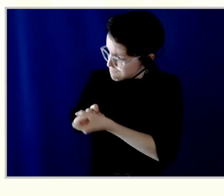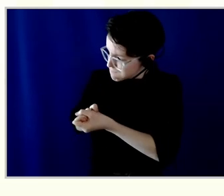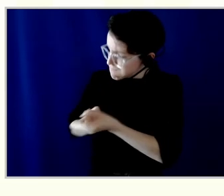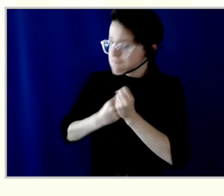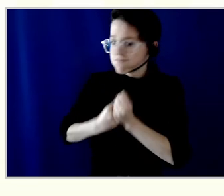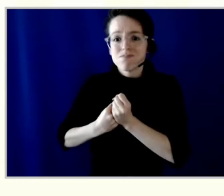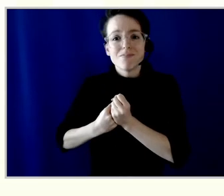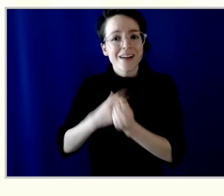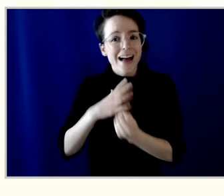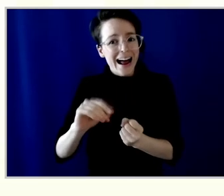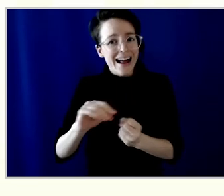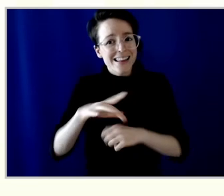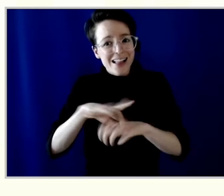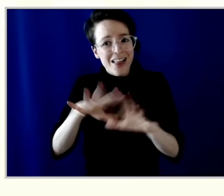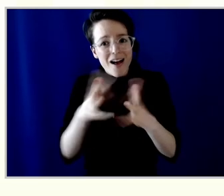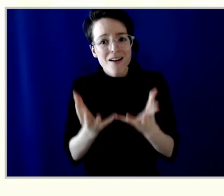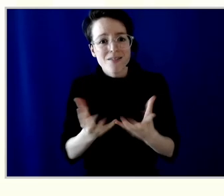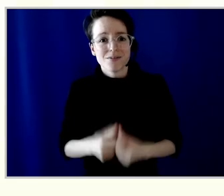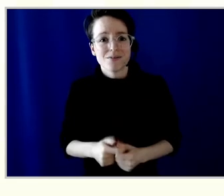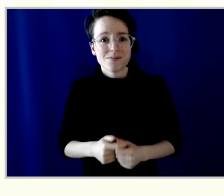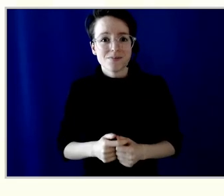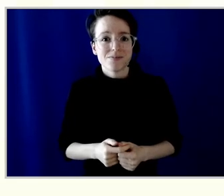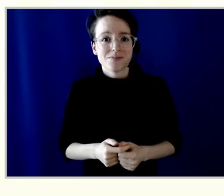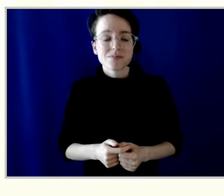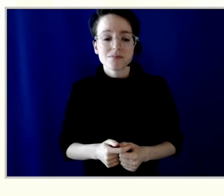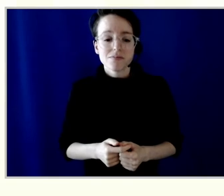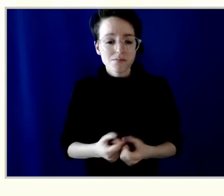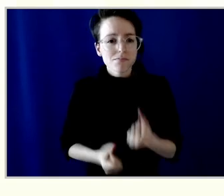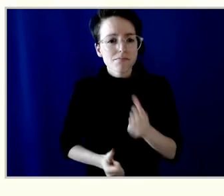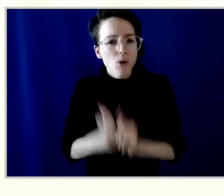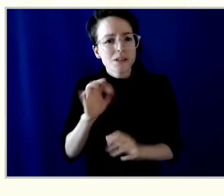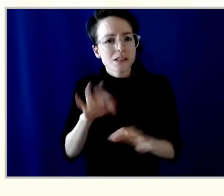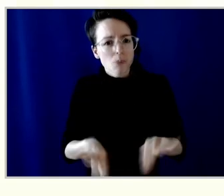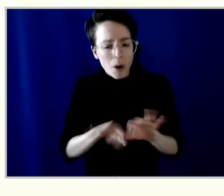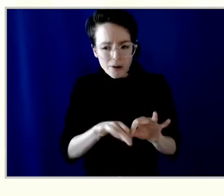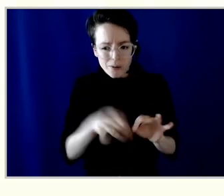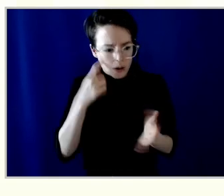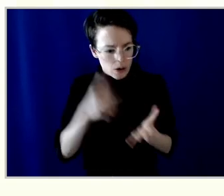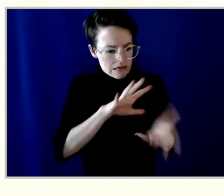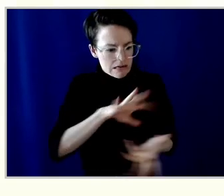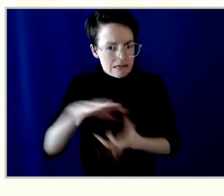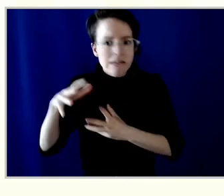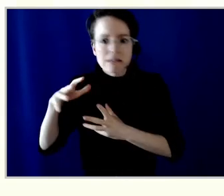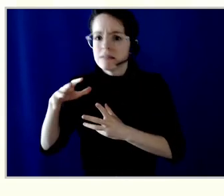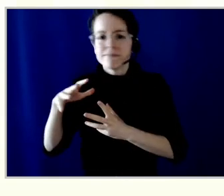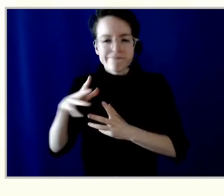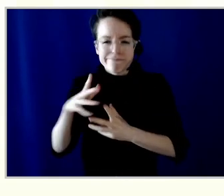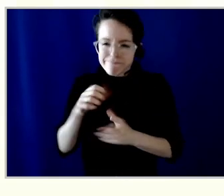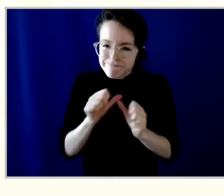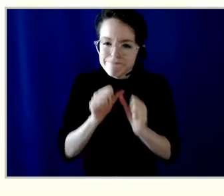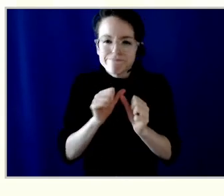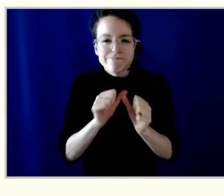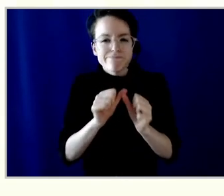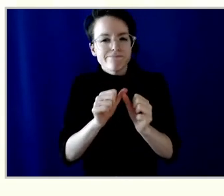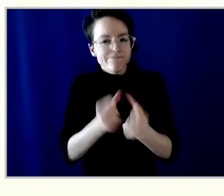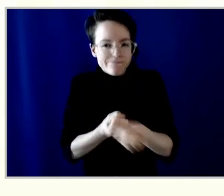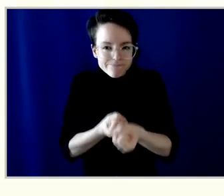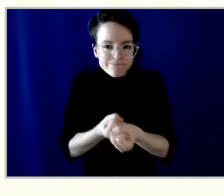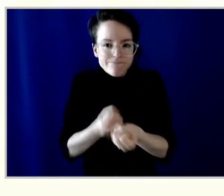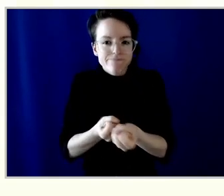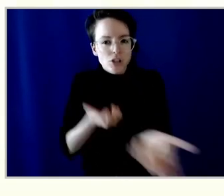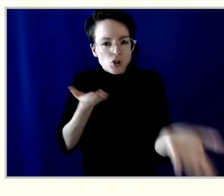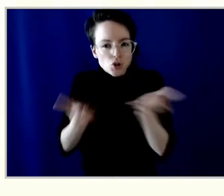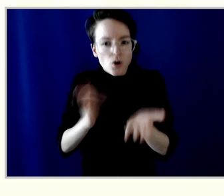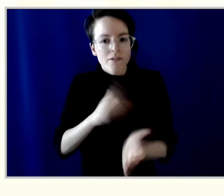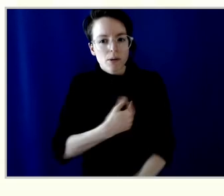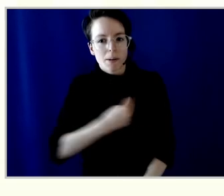to stand by our members through the turbulence. Our teams continue to serve members' banking needs through the thick and thin of the pandemic. We helped